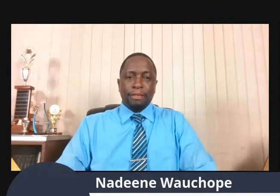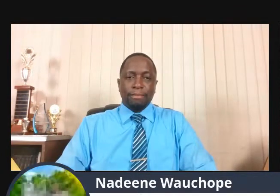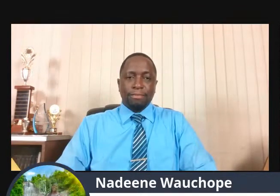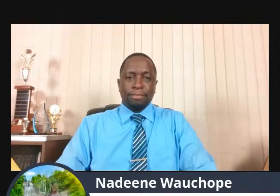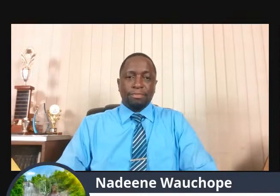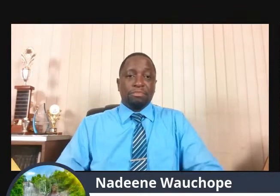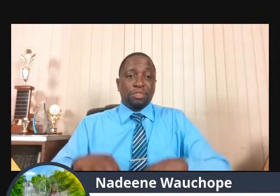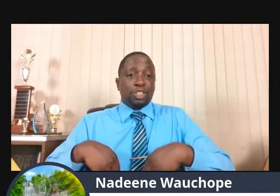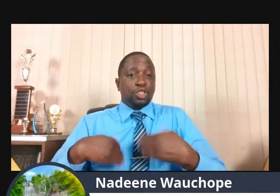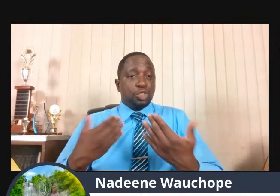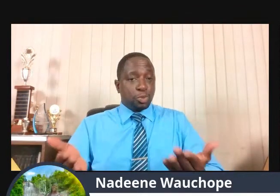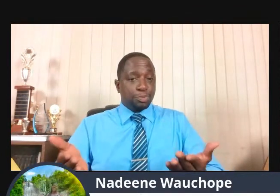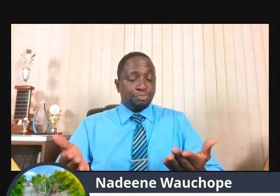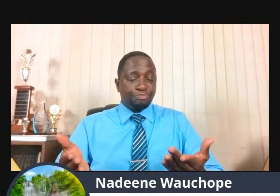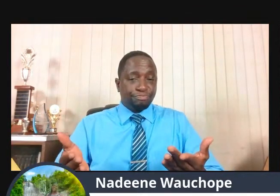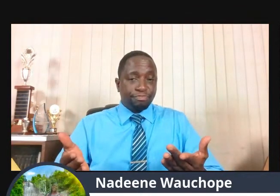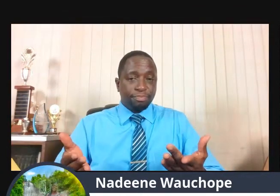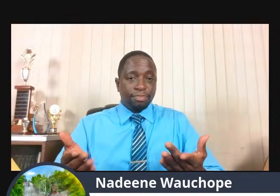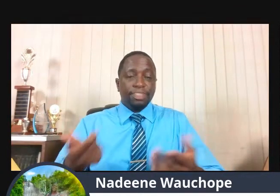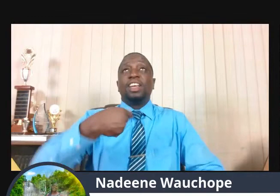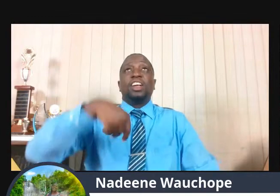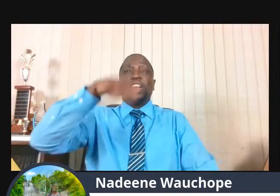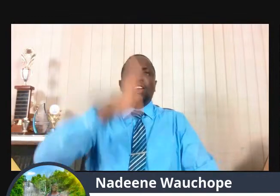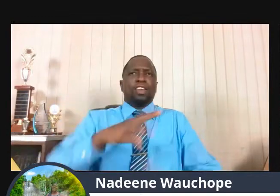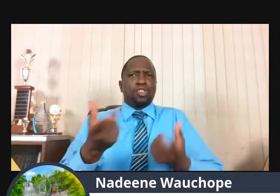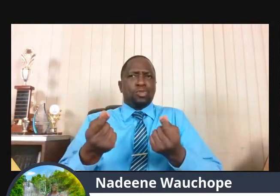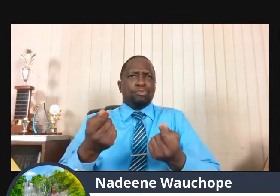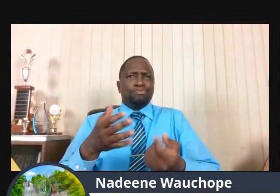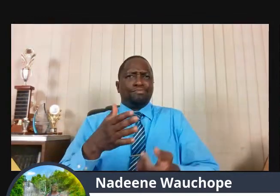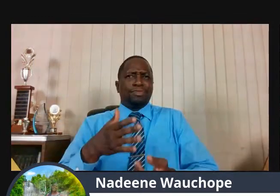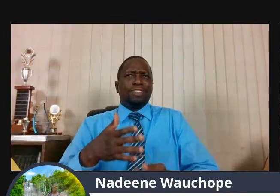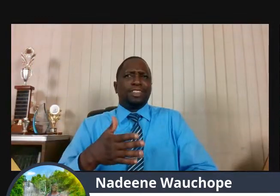So, God did something else.